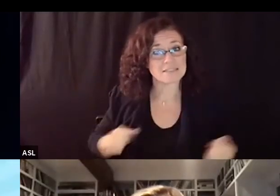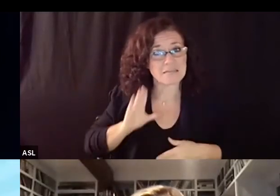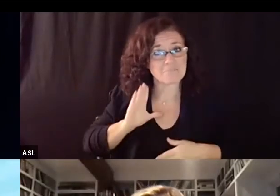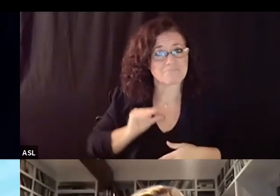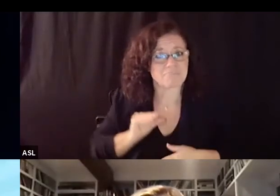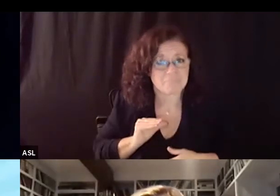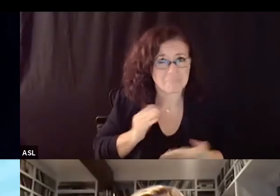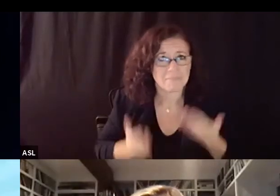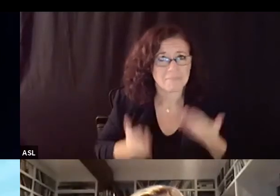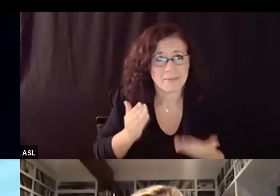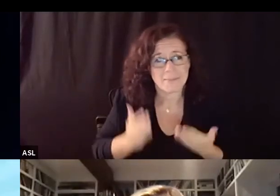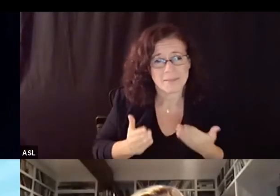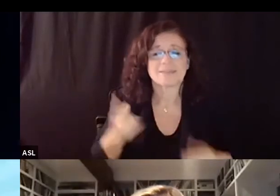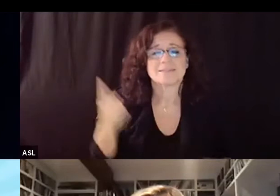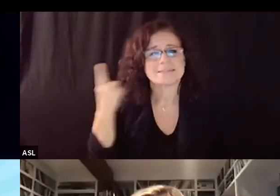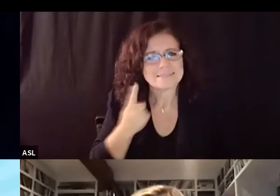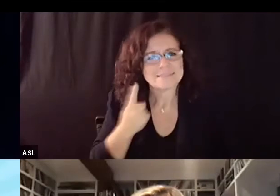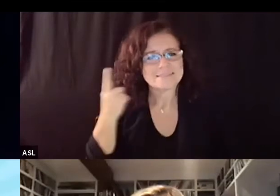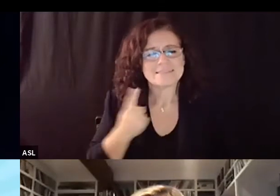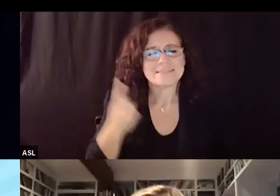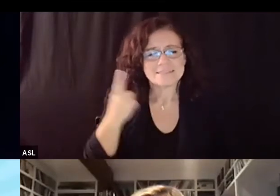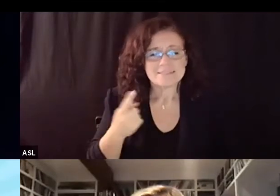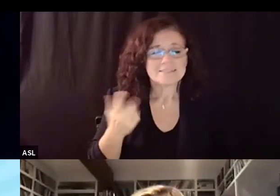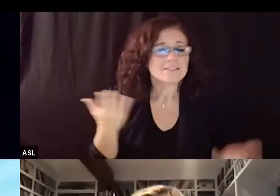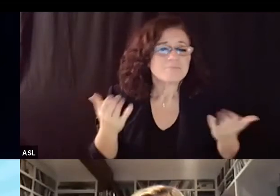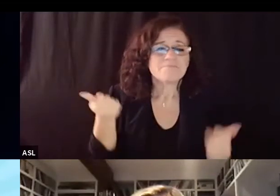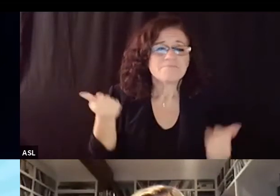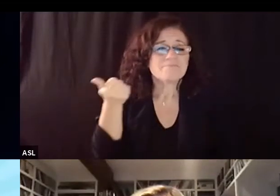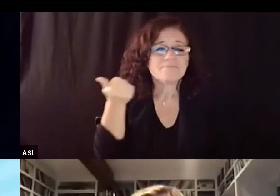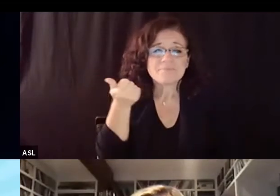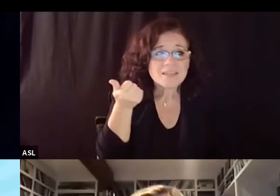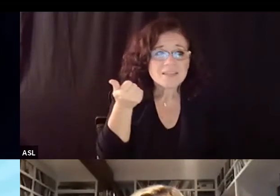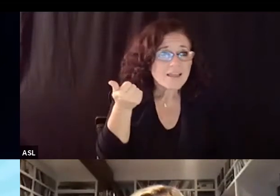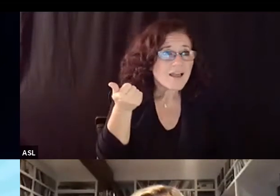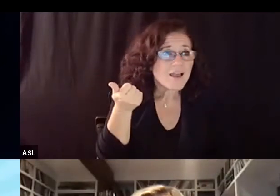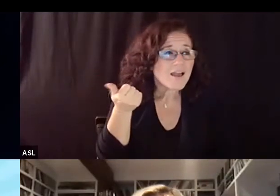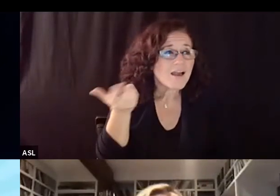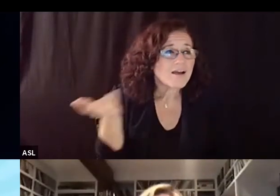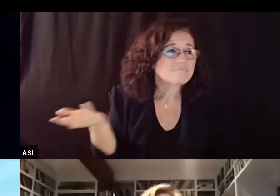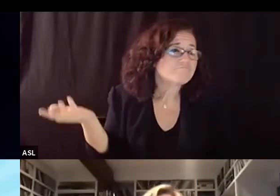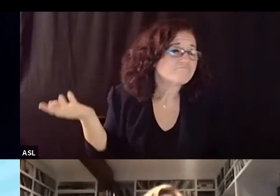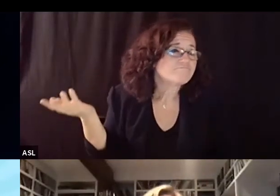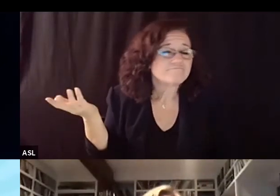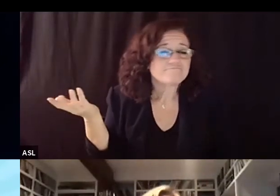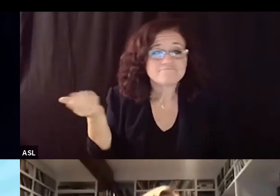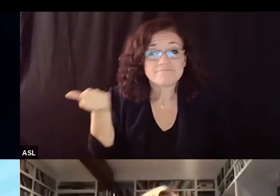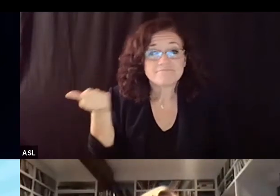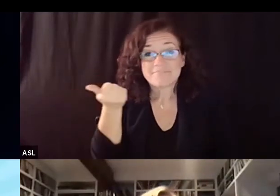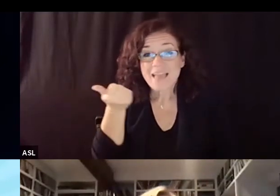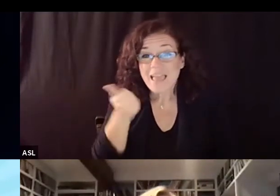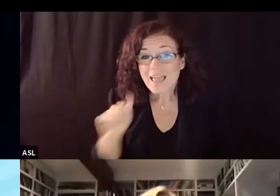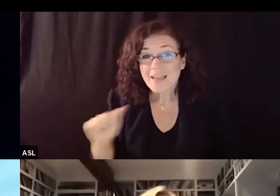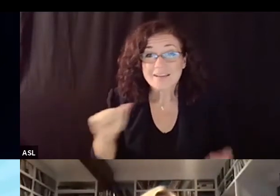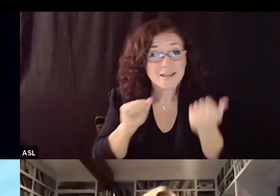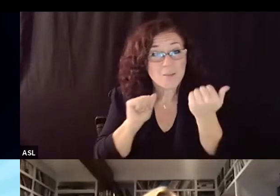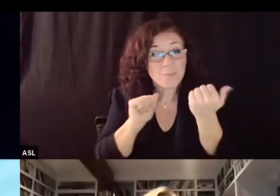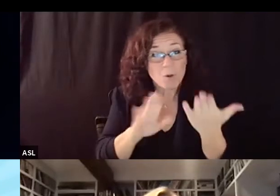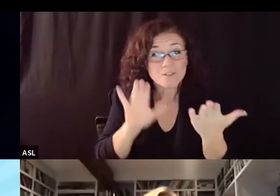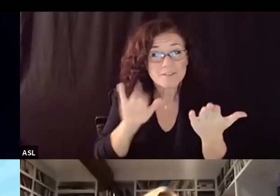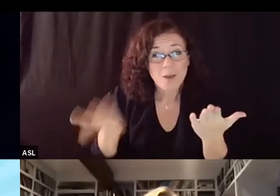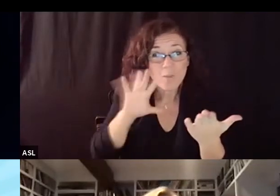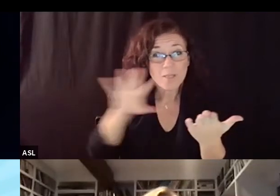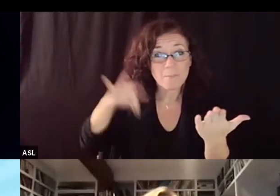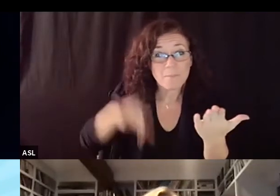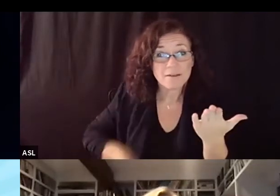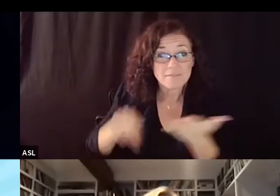that can make it more um you know more doable is helpful in